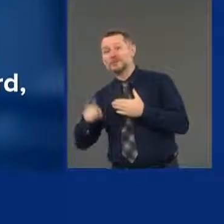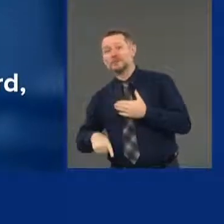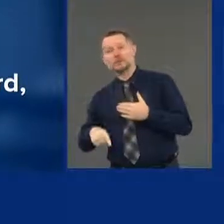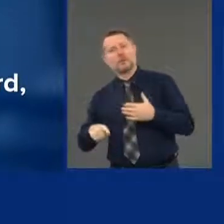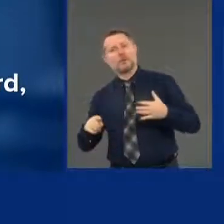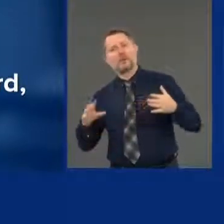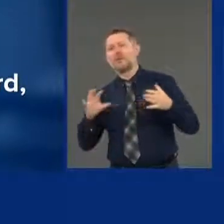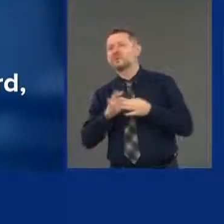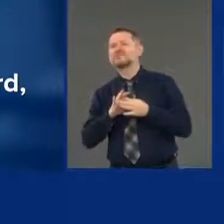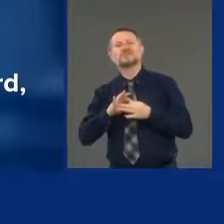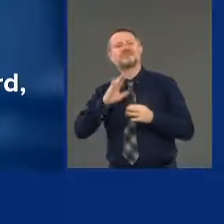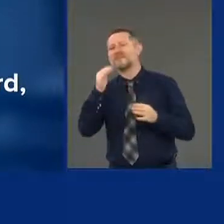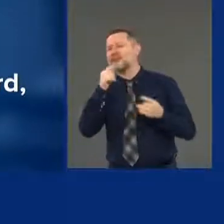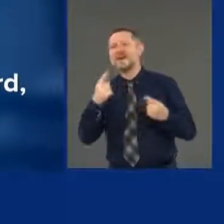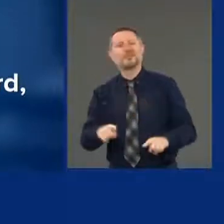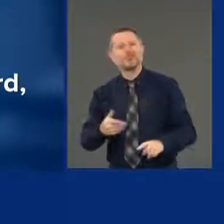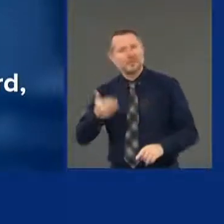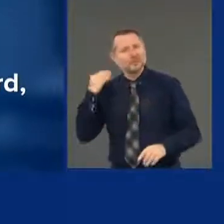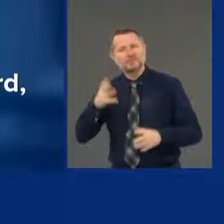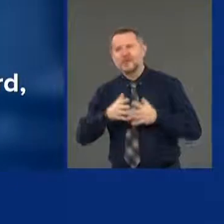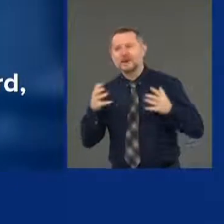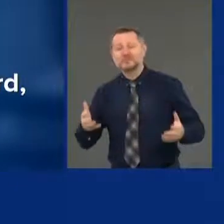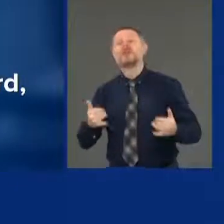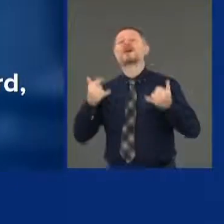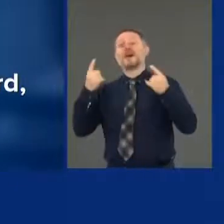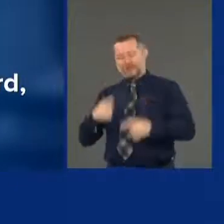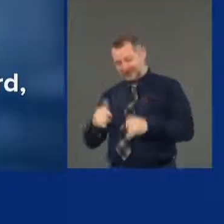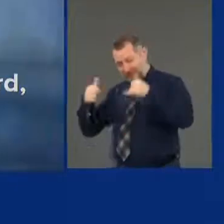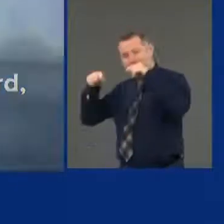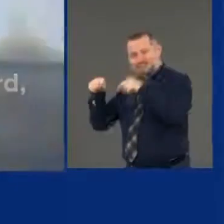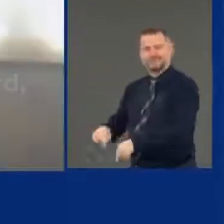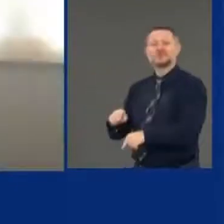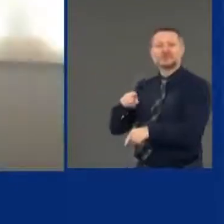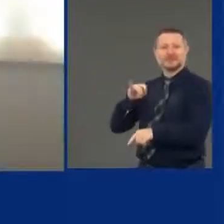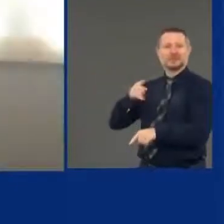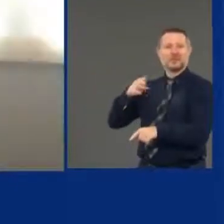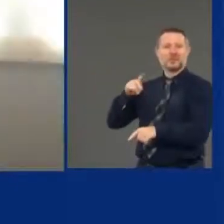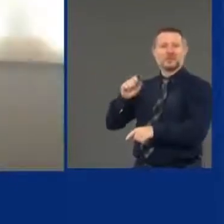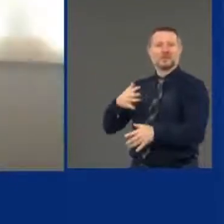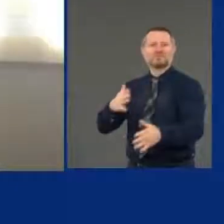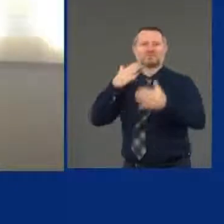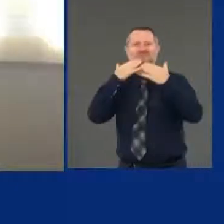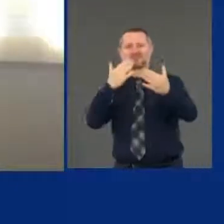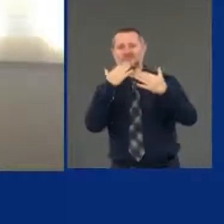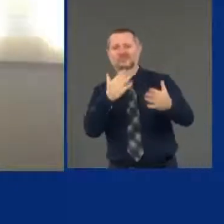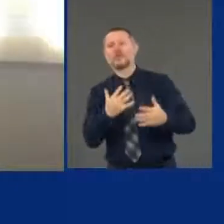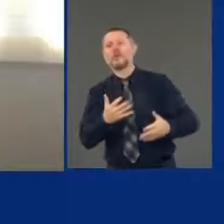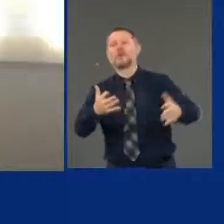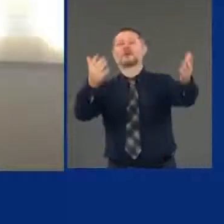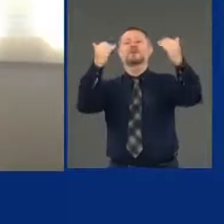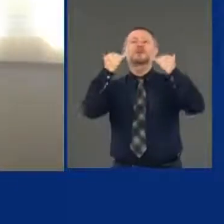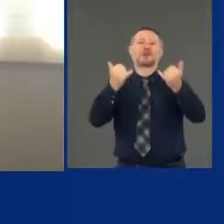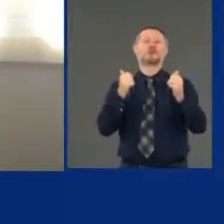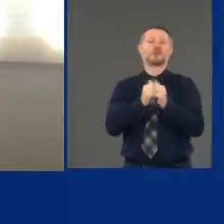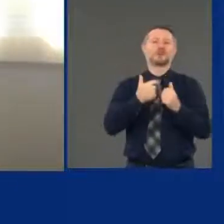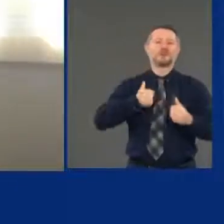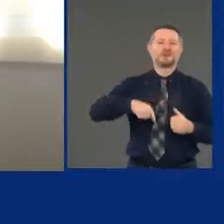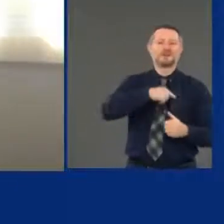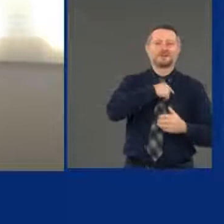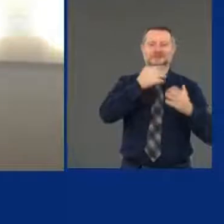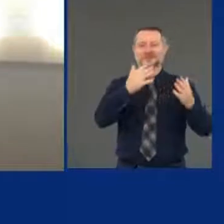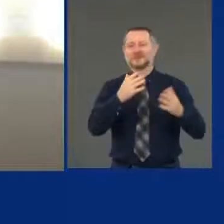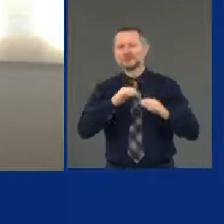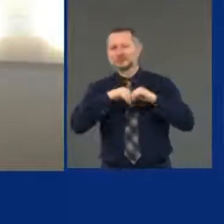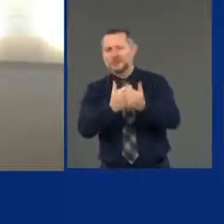and CORE. And I want to thank him. I think he may be with us today. How are you, Sean?